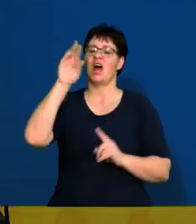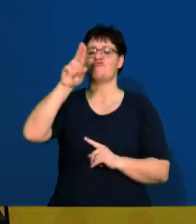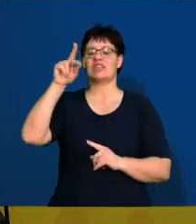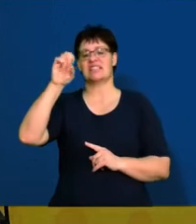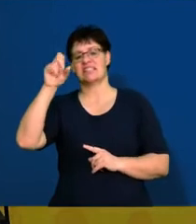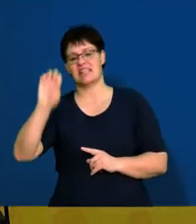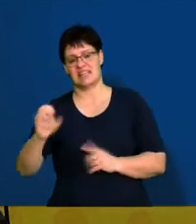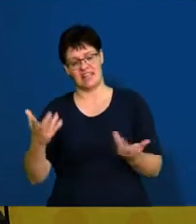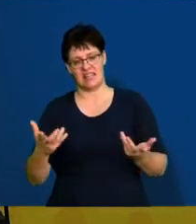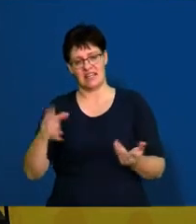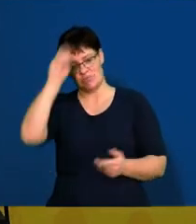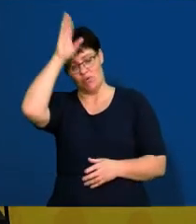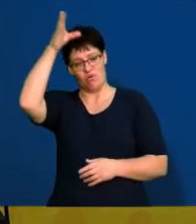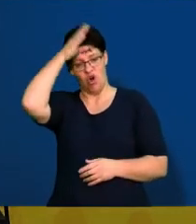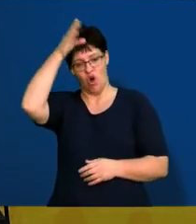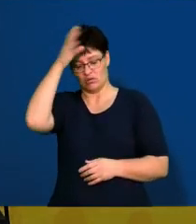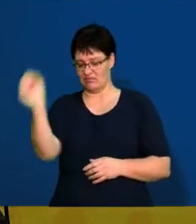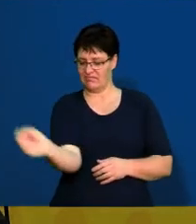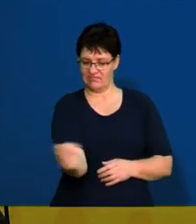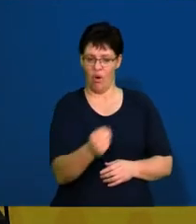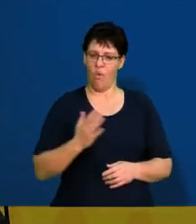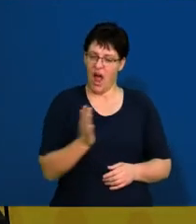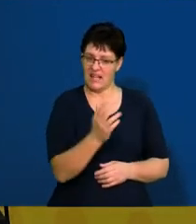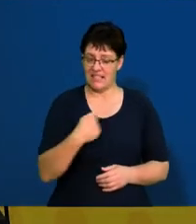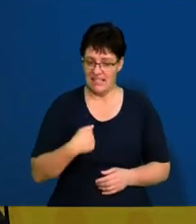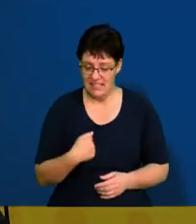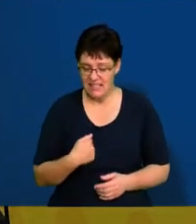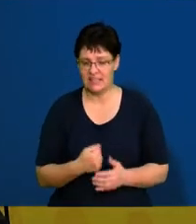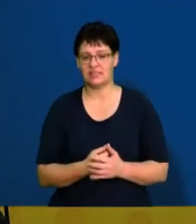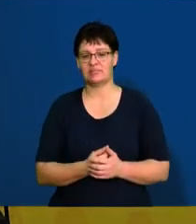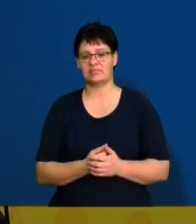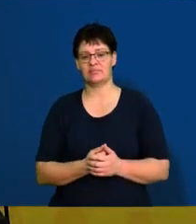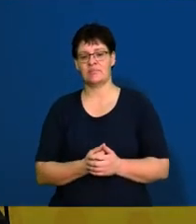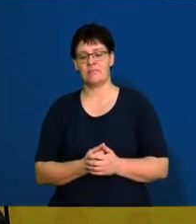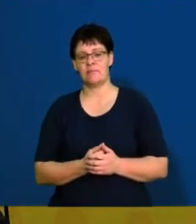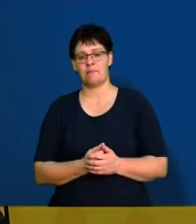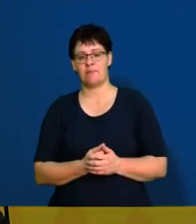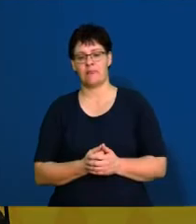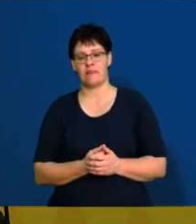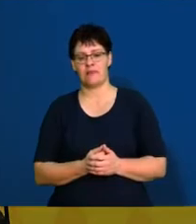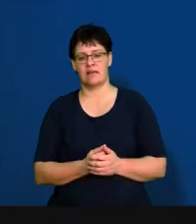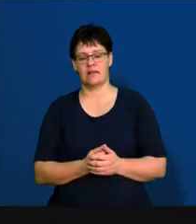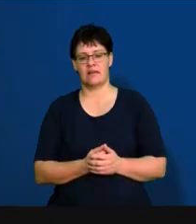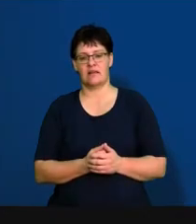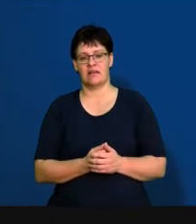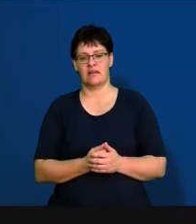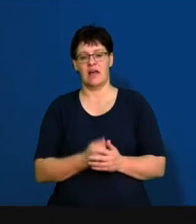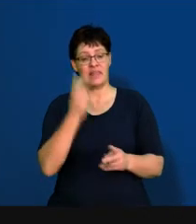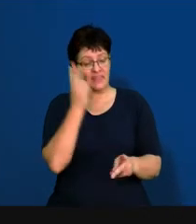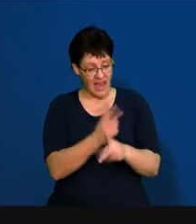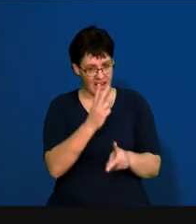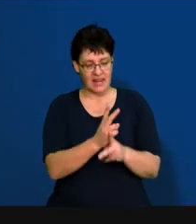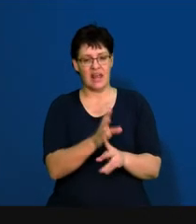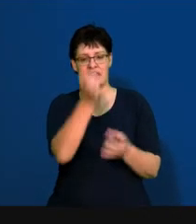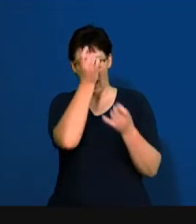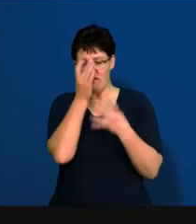Rasi Rasmus, we have decided that we would like to appoint you as the next Springbok coach. And then, they